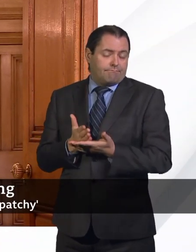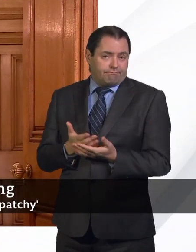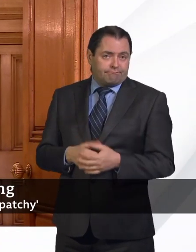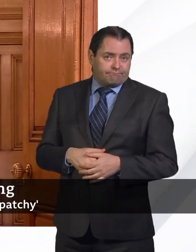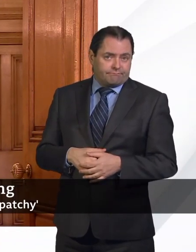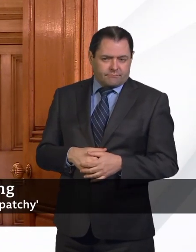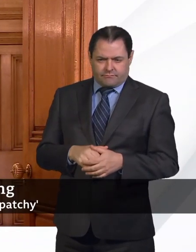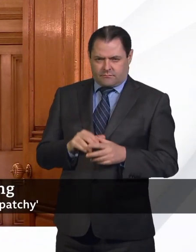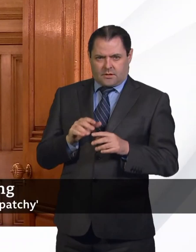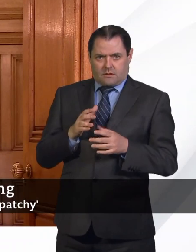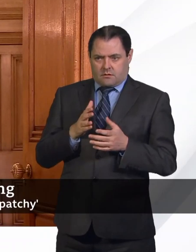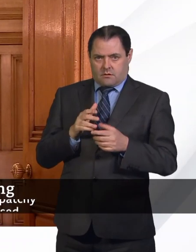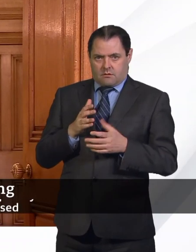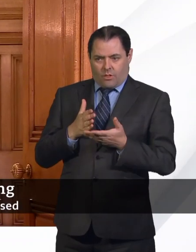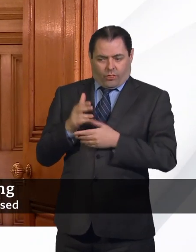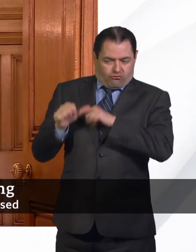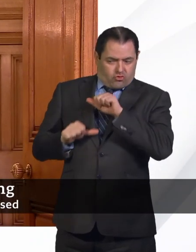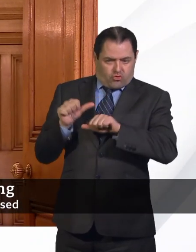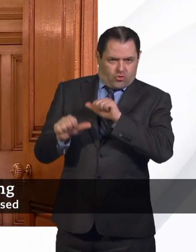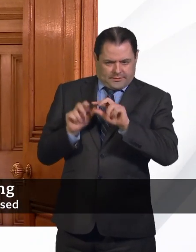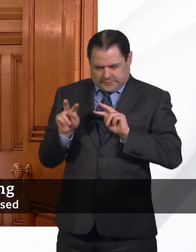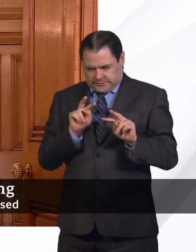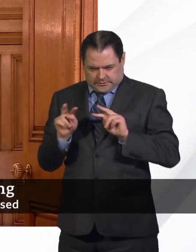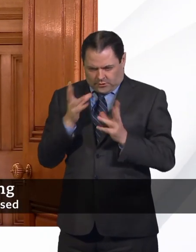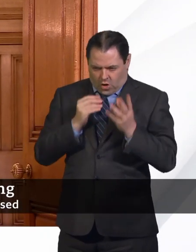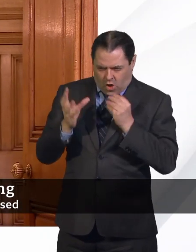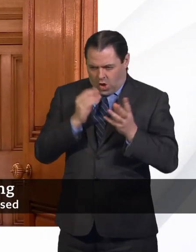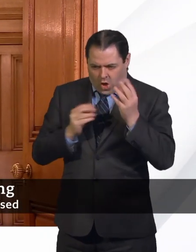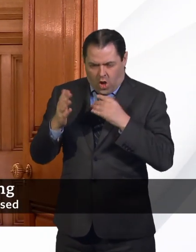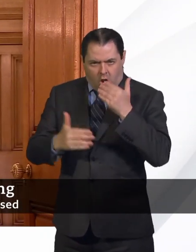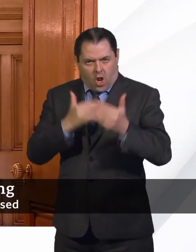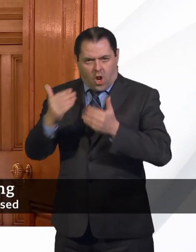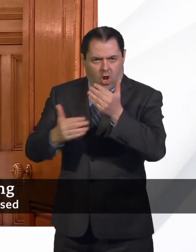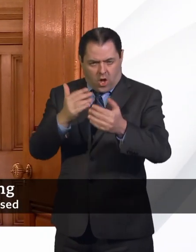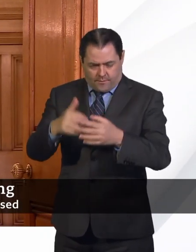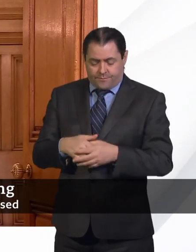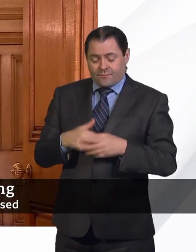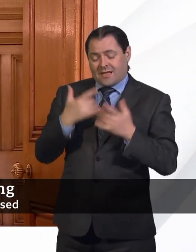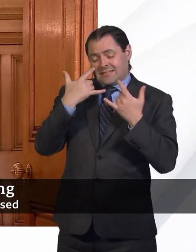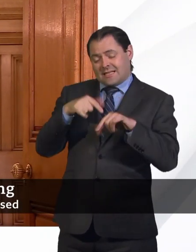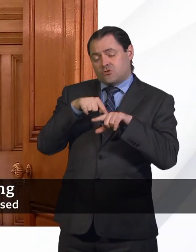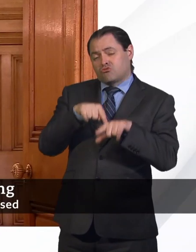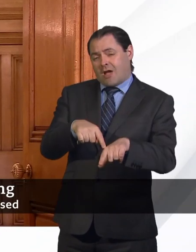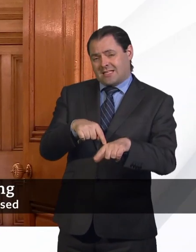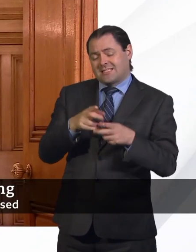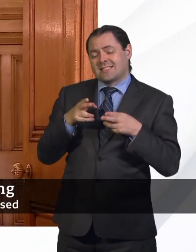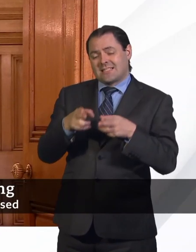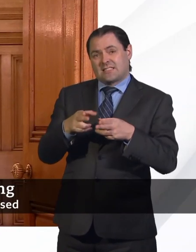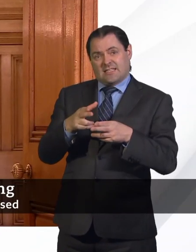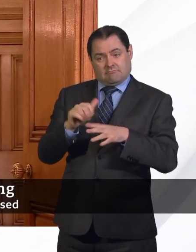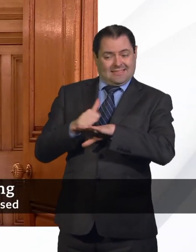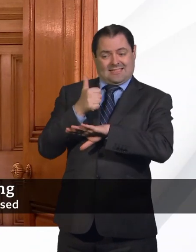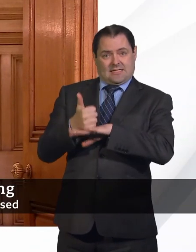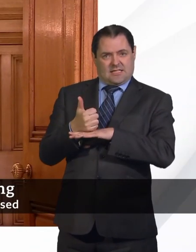through it how best to deal with that. In fact, the test and trace system that we've built over the past few weeks and